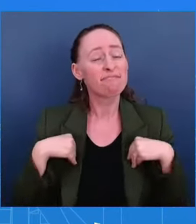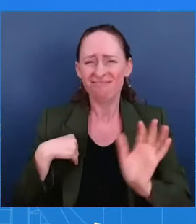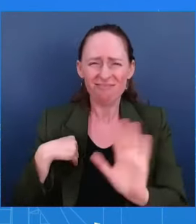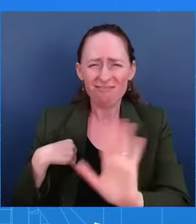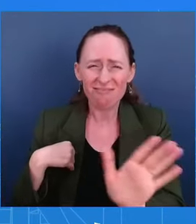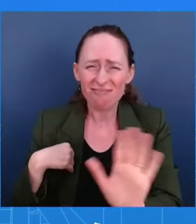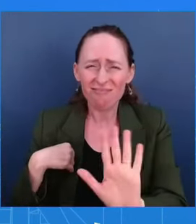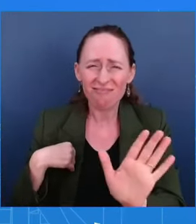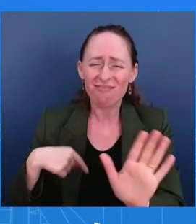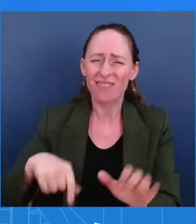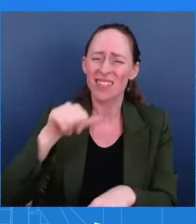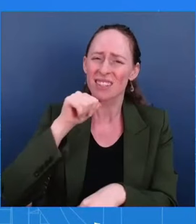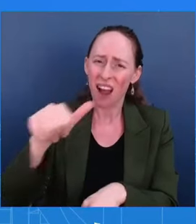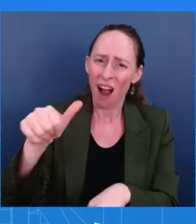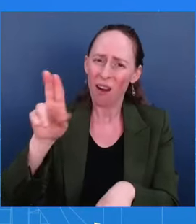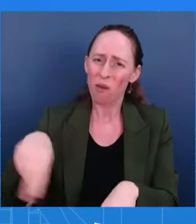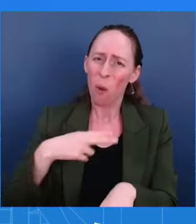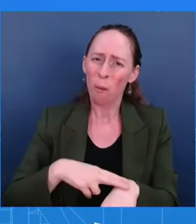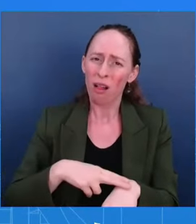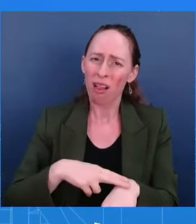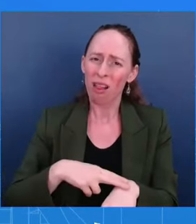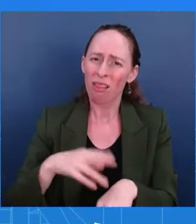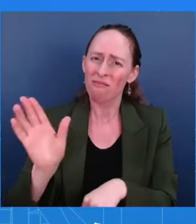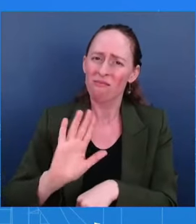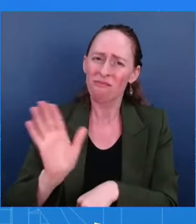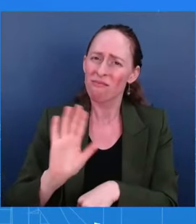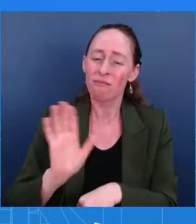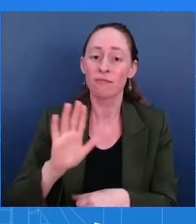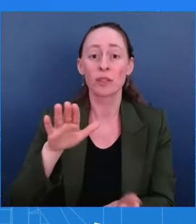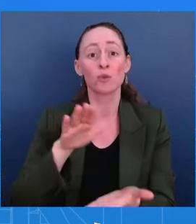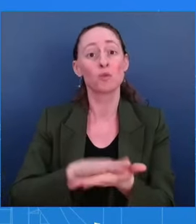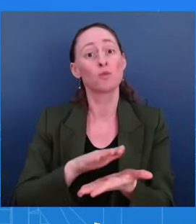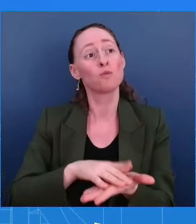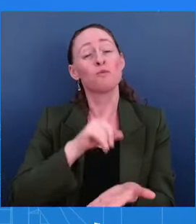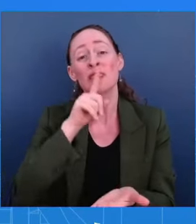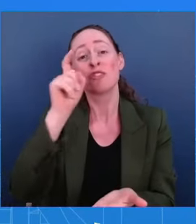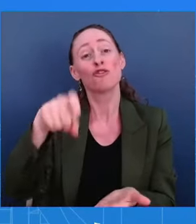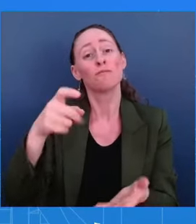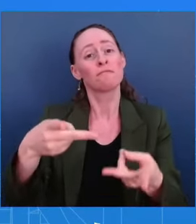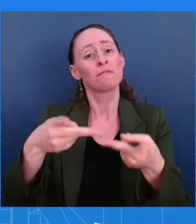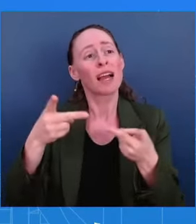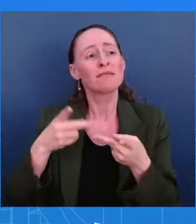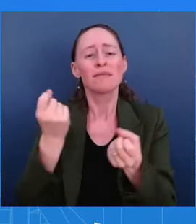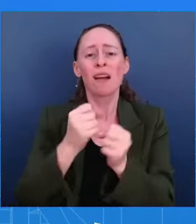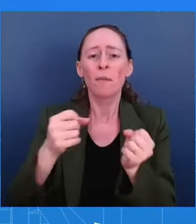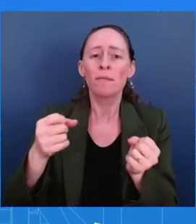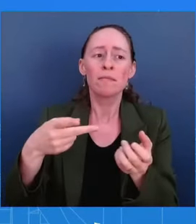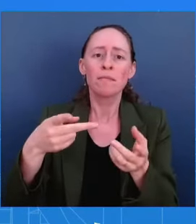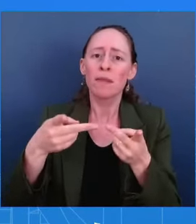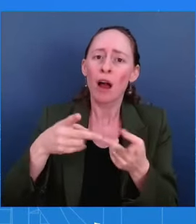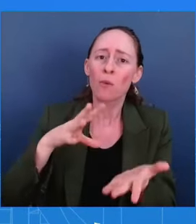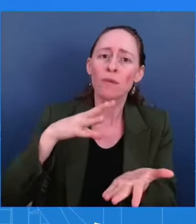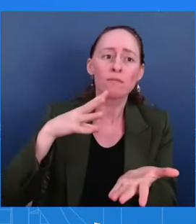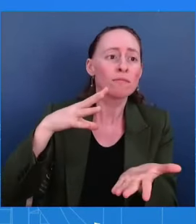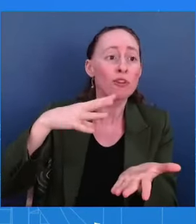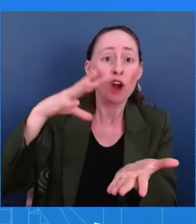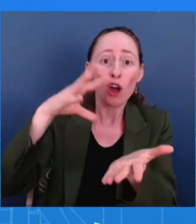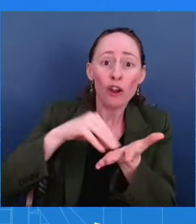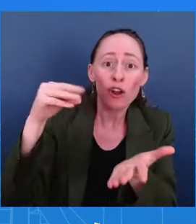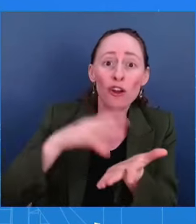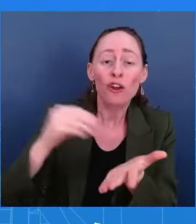deserve to know that their schools are safe. They should focus on learning, not lockdowns.